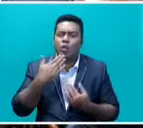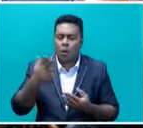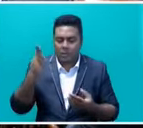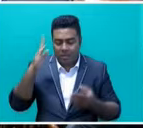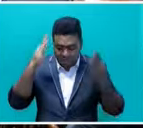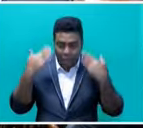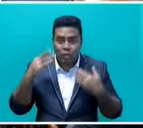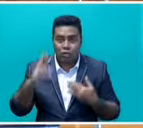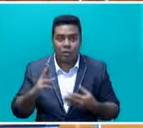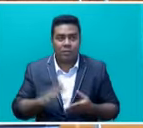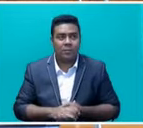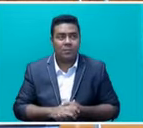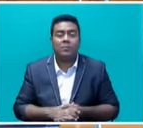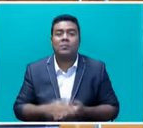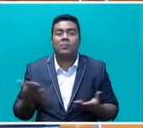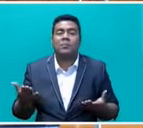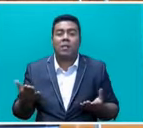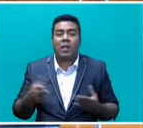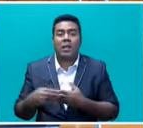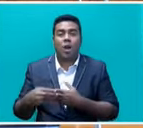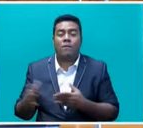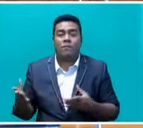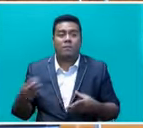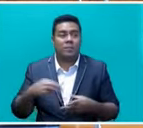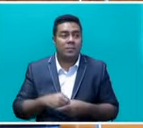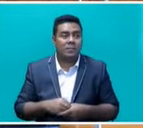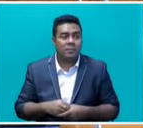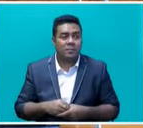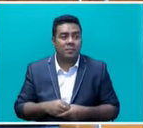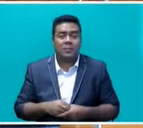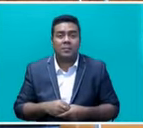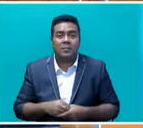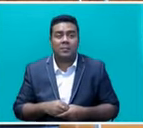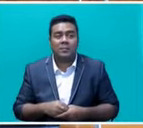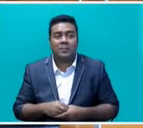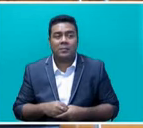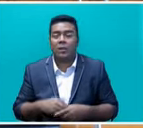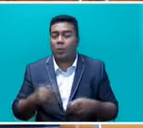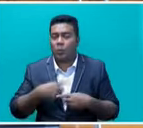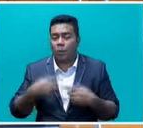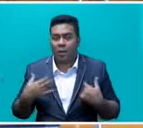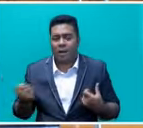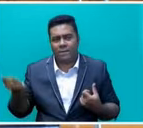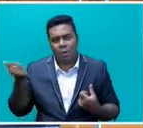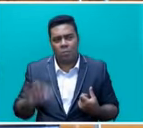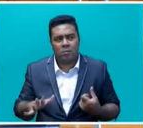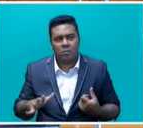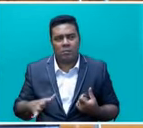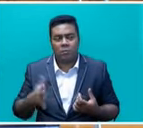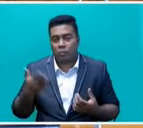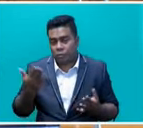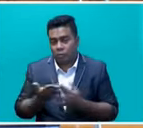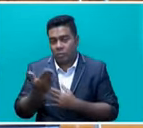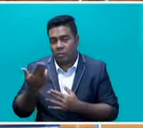highlighted earlier on, when responding to the question by the Leader of Opposition, that we have already, through this $90,